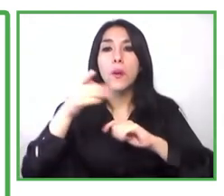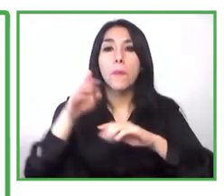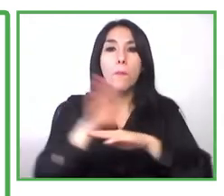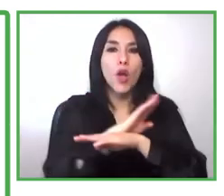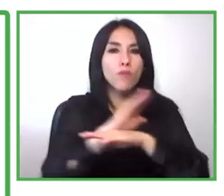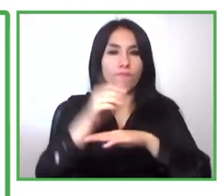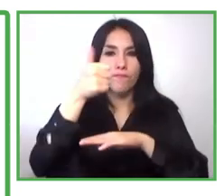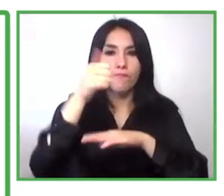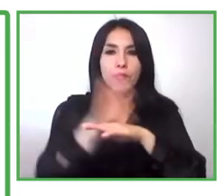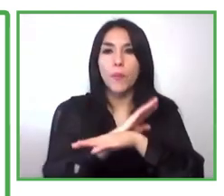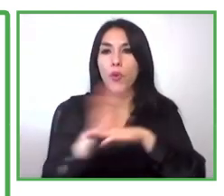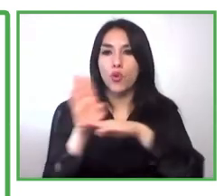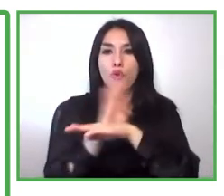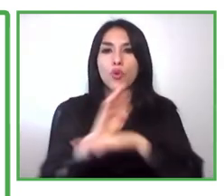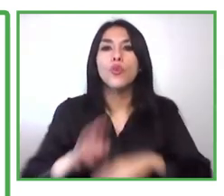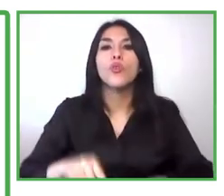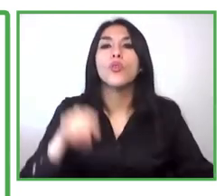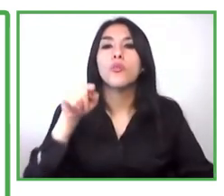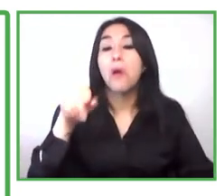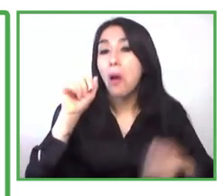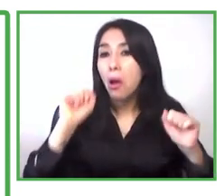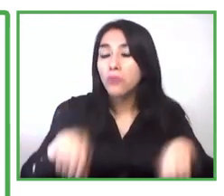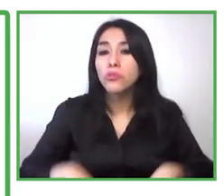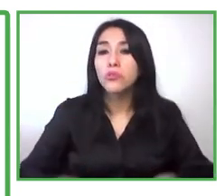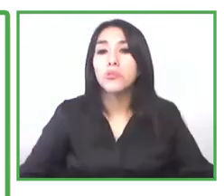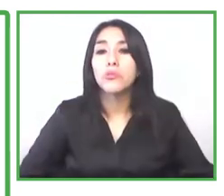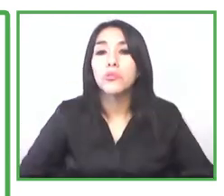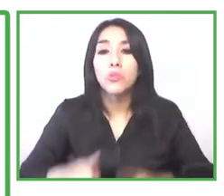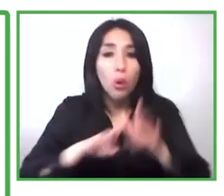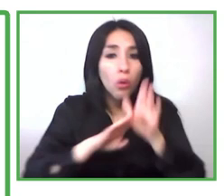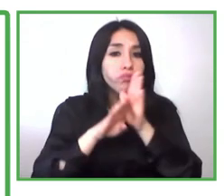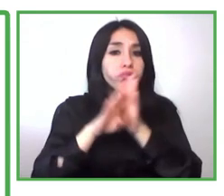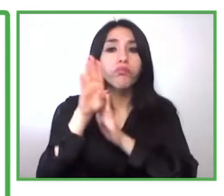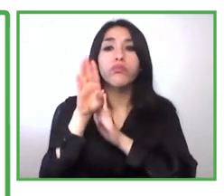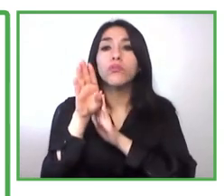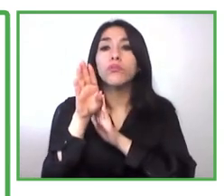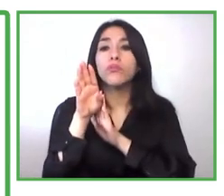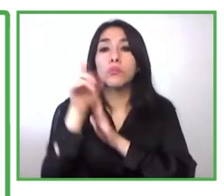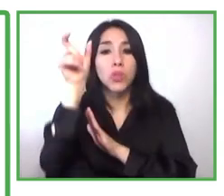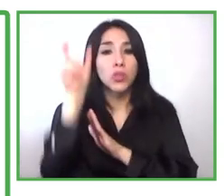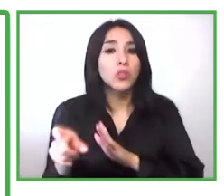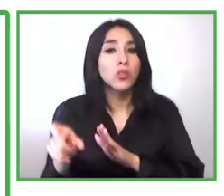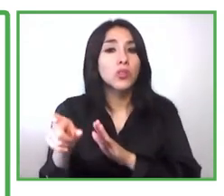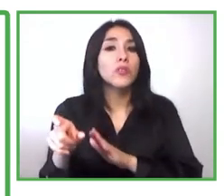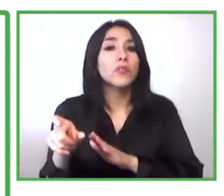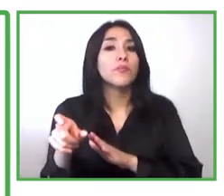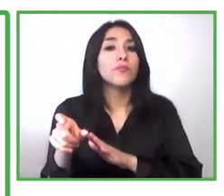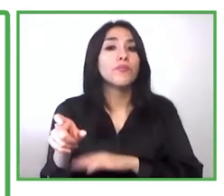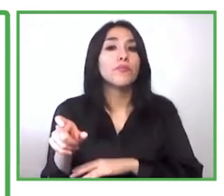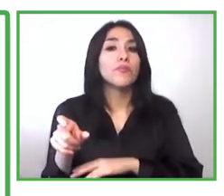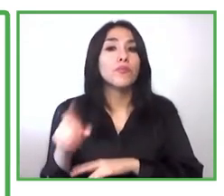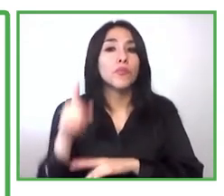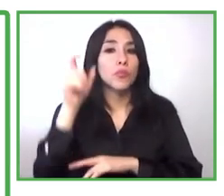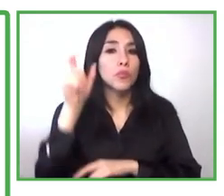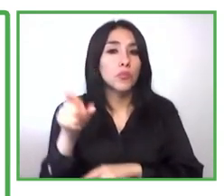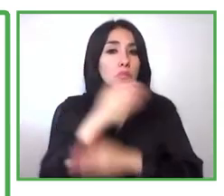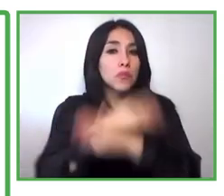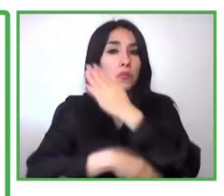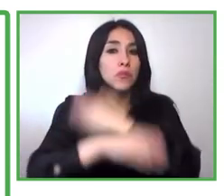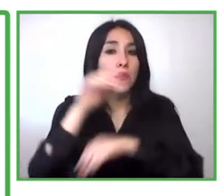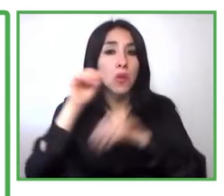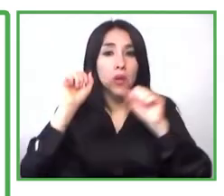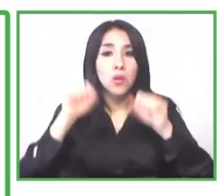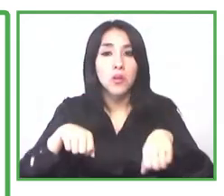showing concrete specific examples of how disabled people could be successful entrepreneurs and could